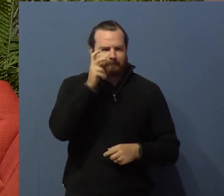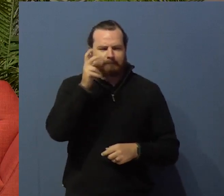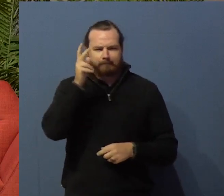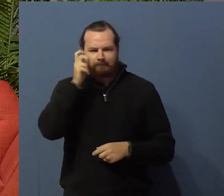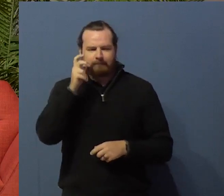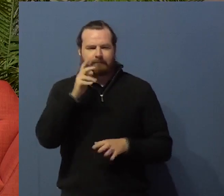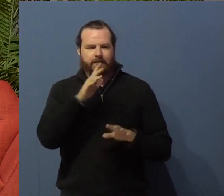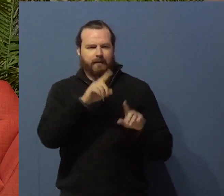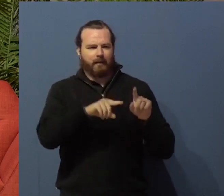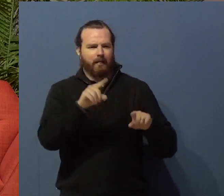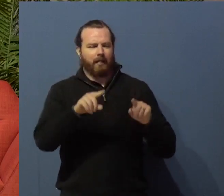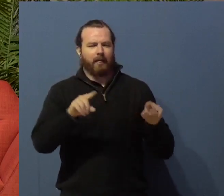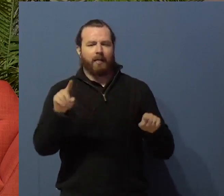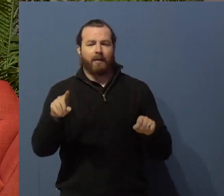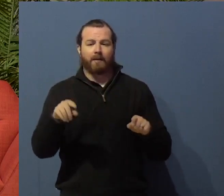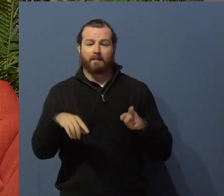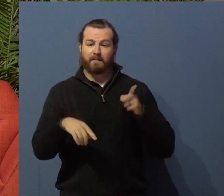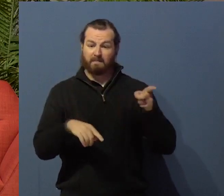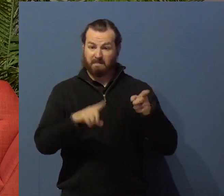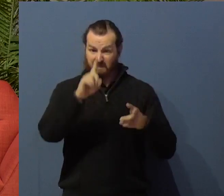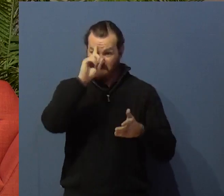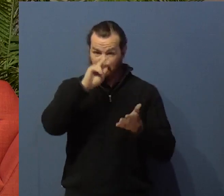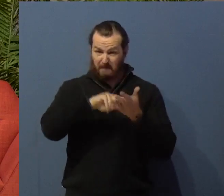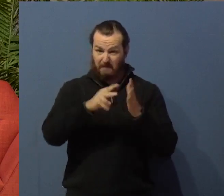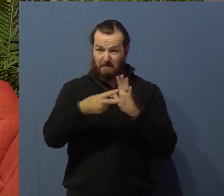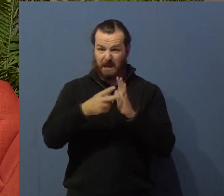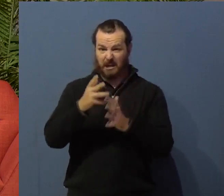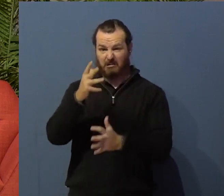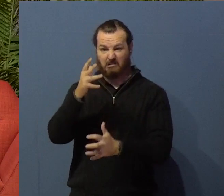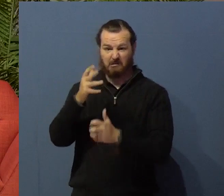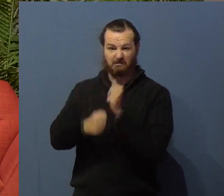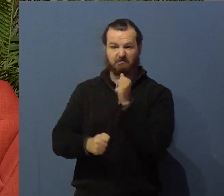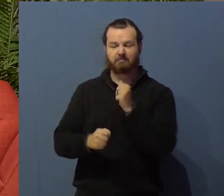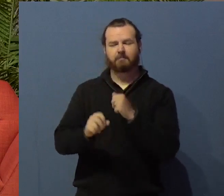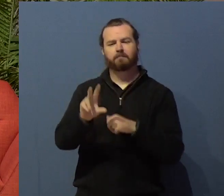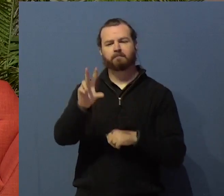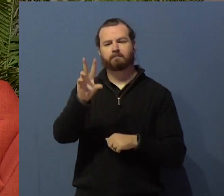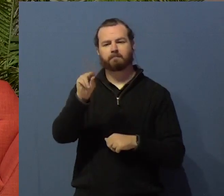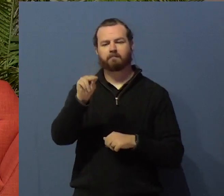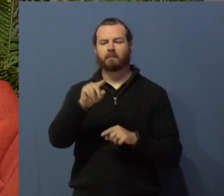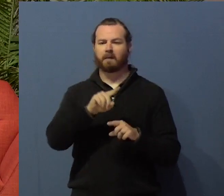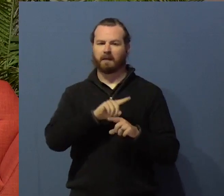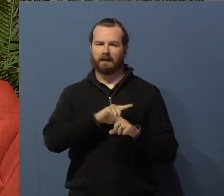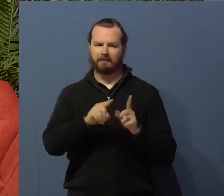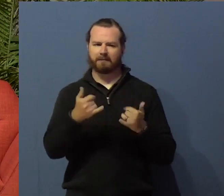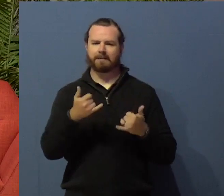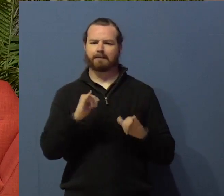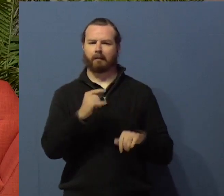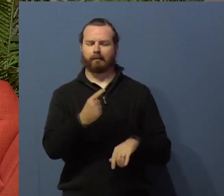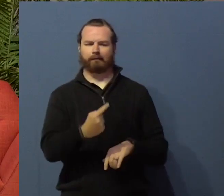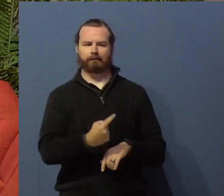kind but they come off and they rub us a long way. These are the people, we have to forgive those folks as well.